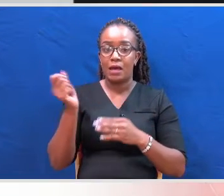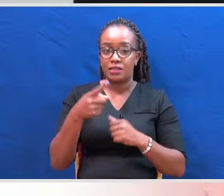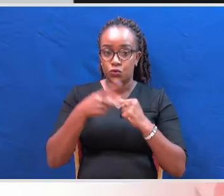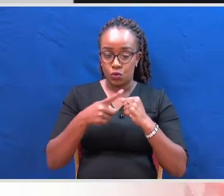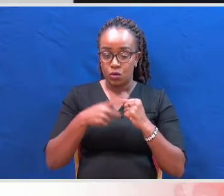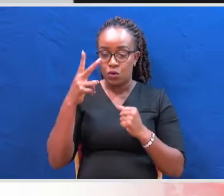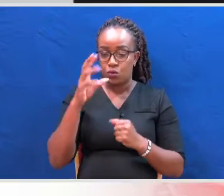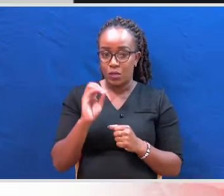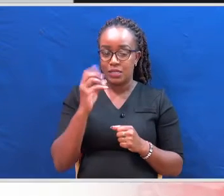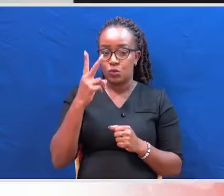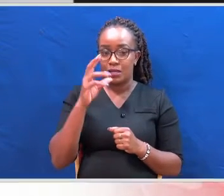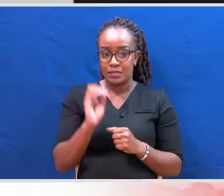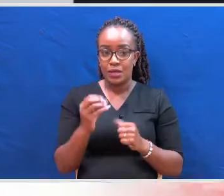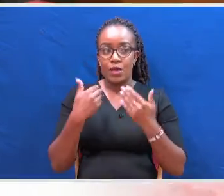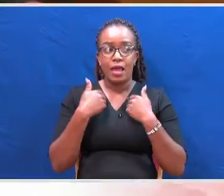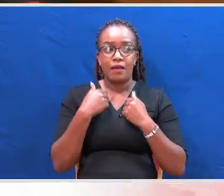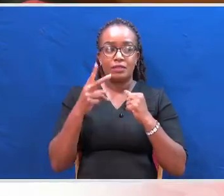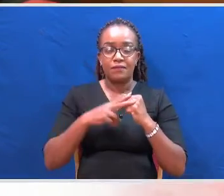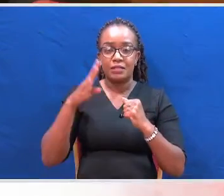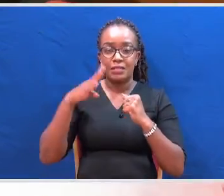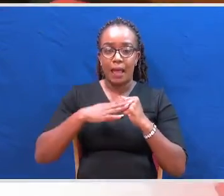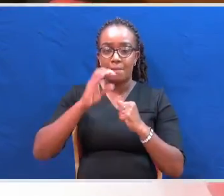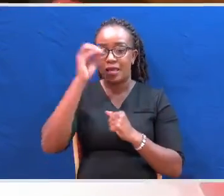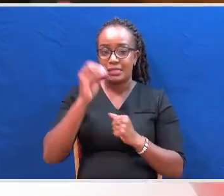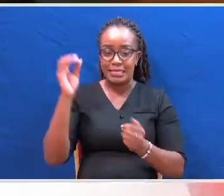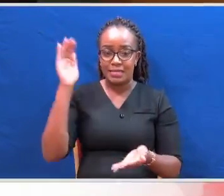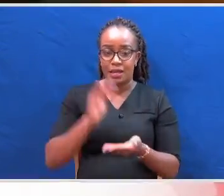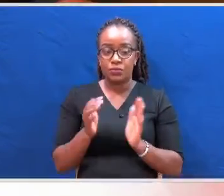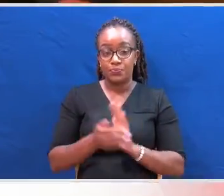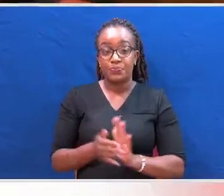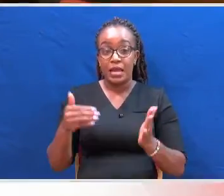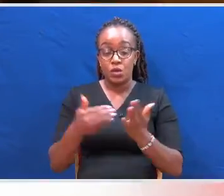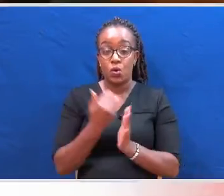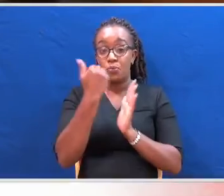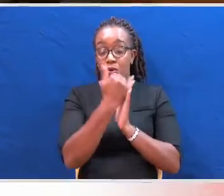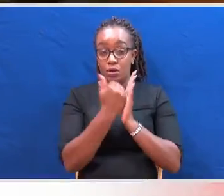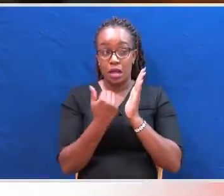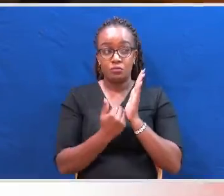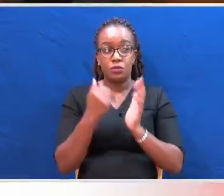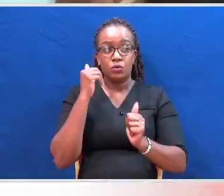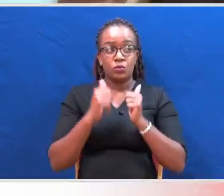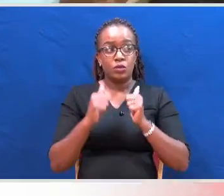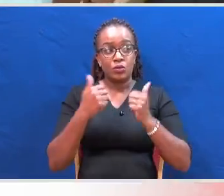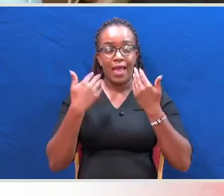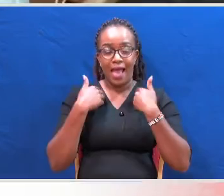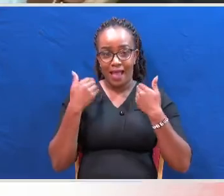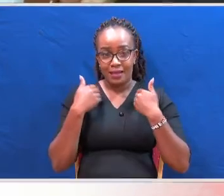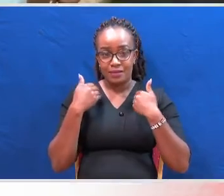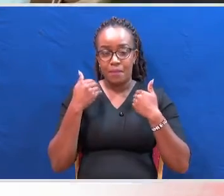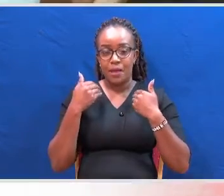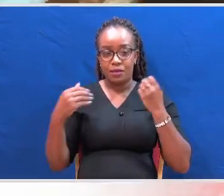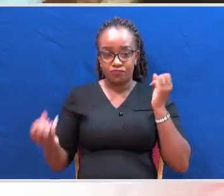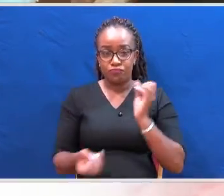marking a 79% reduction. A new program dubbed the Court Annexed Mediation rolled out by the